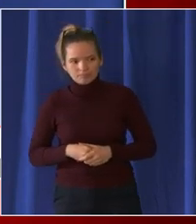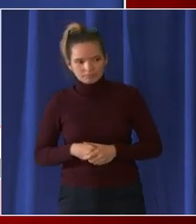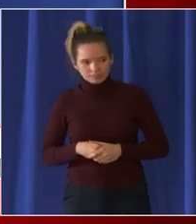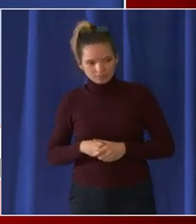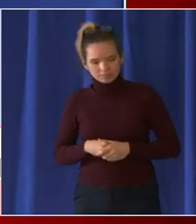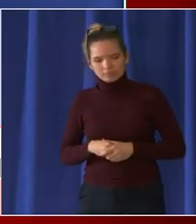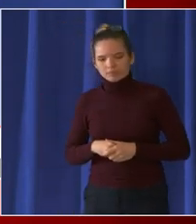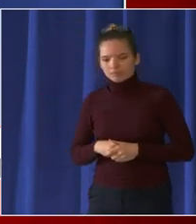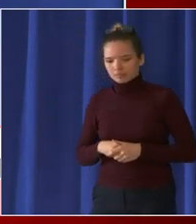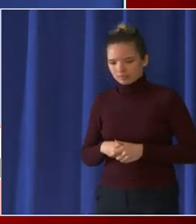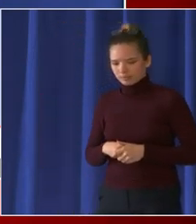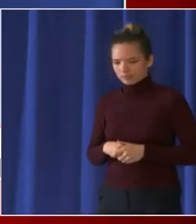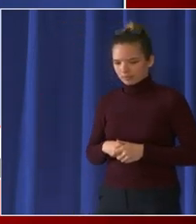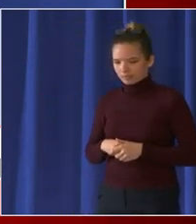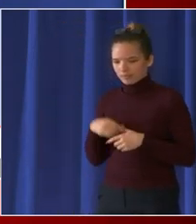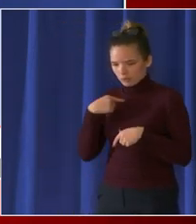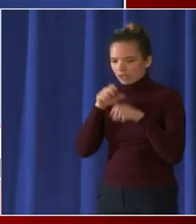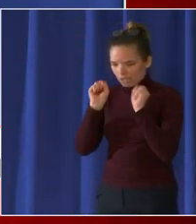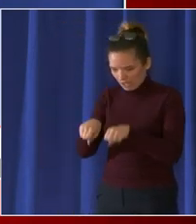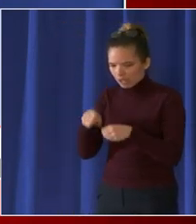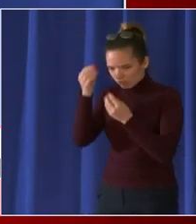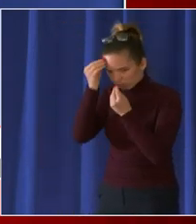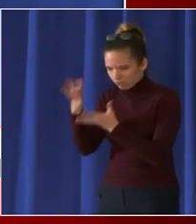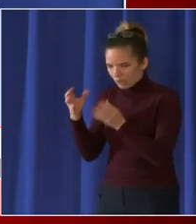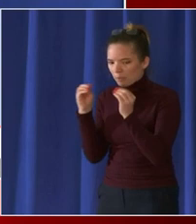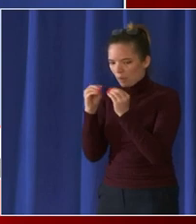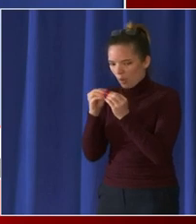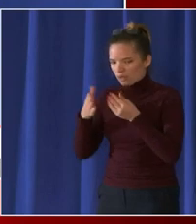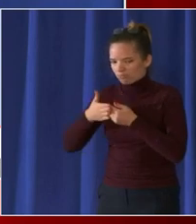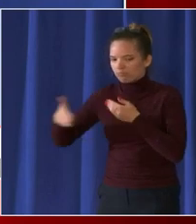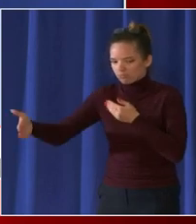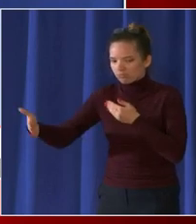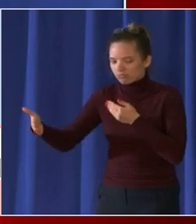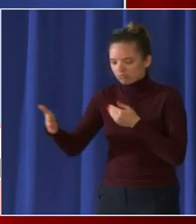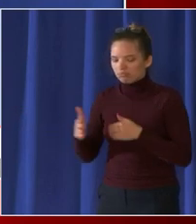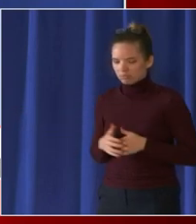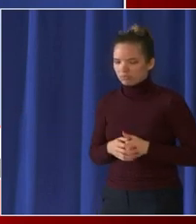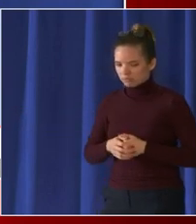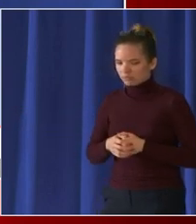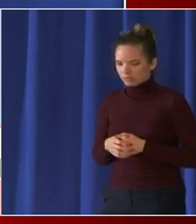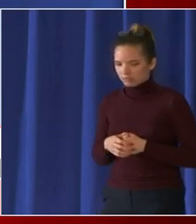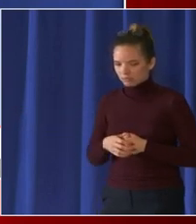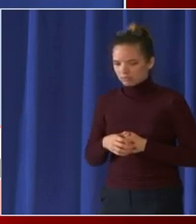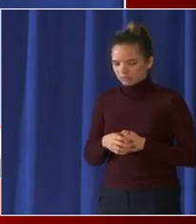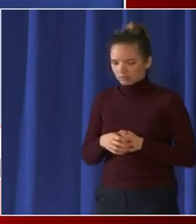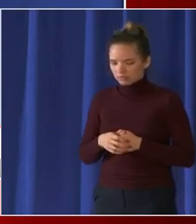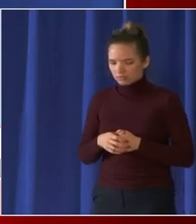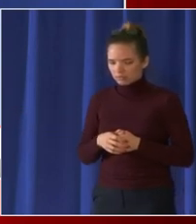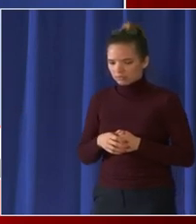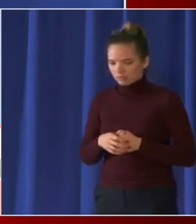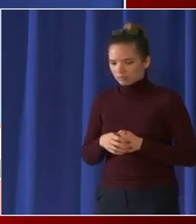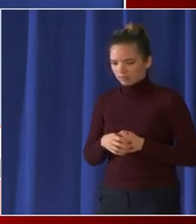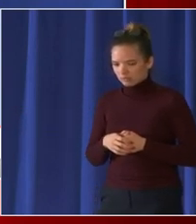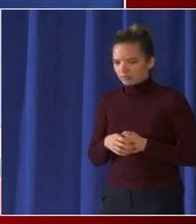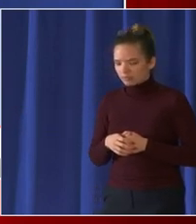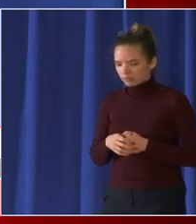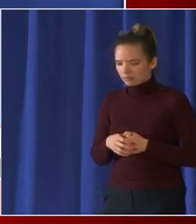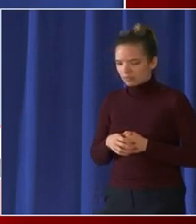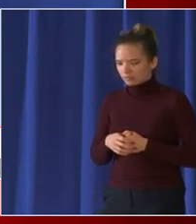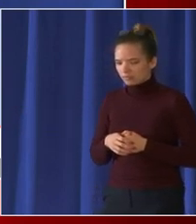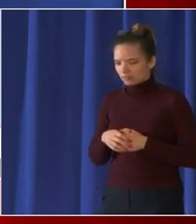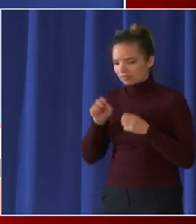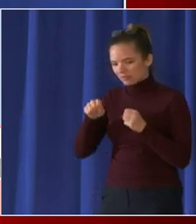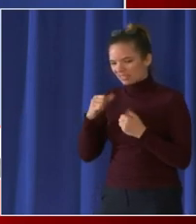and so we can certainly follow up with you on that uh it is it is not uh all the 624 it's far far less than that